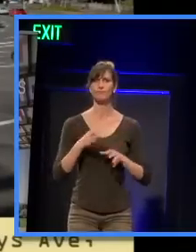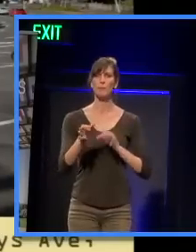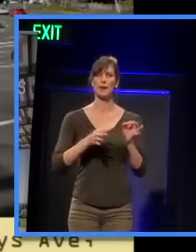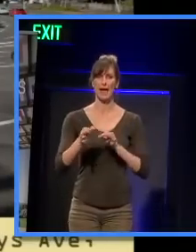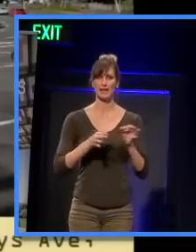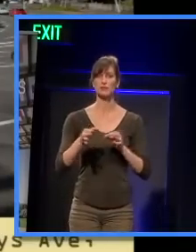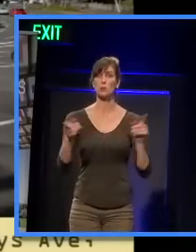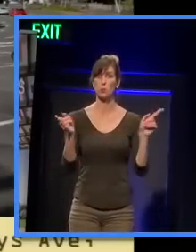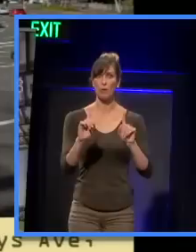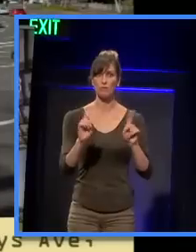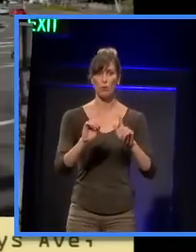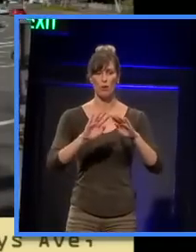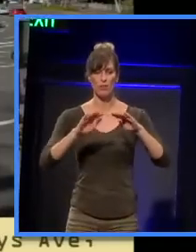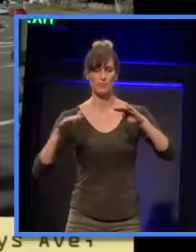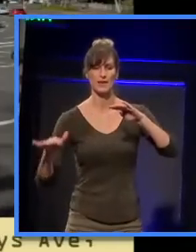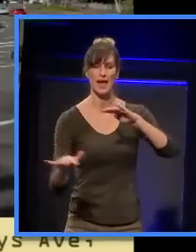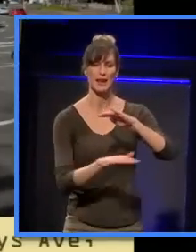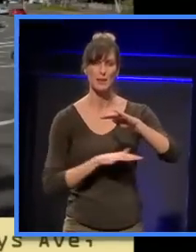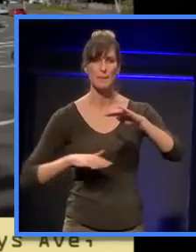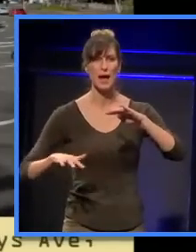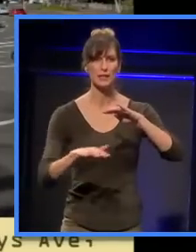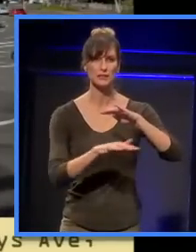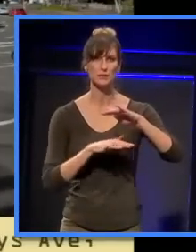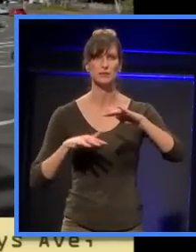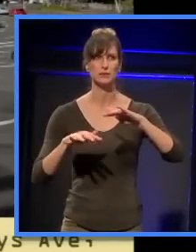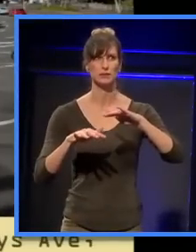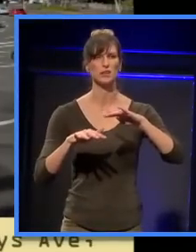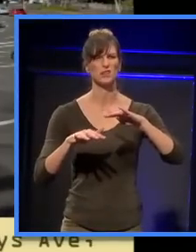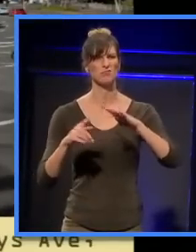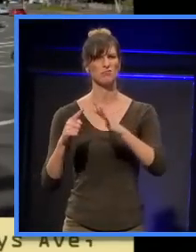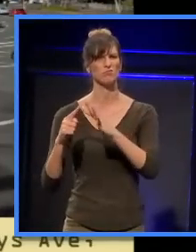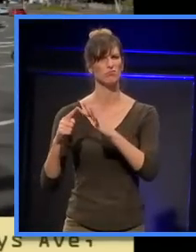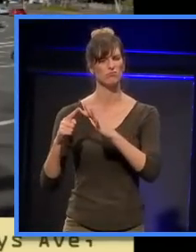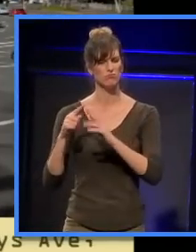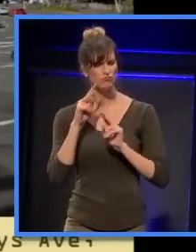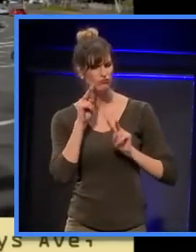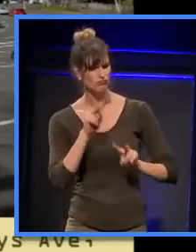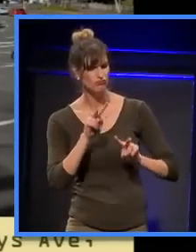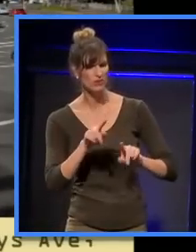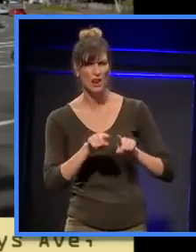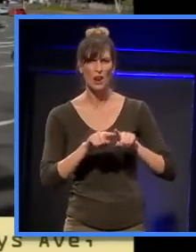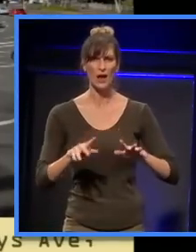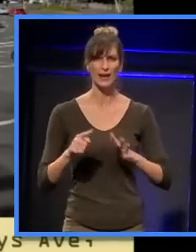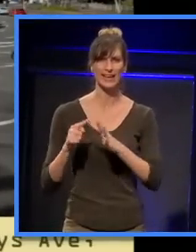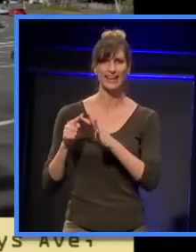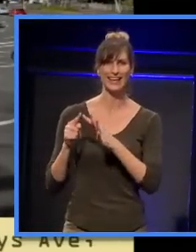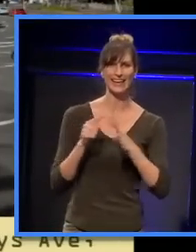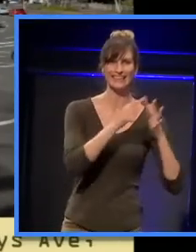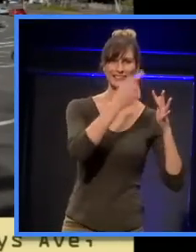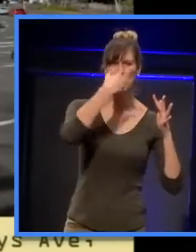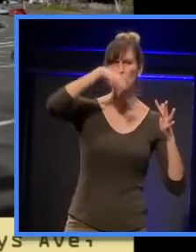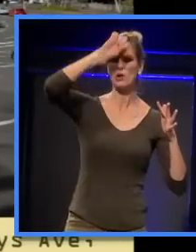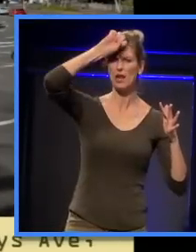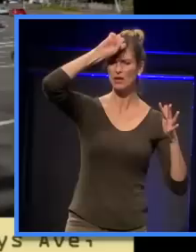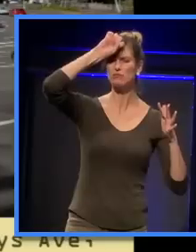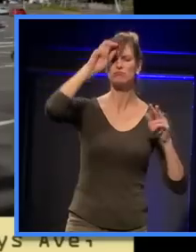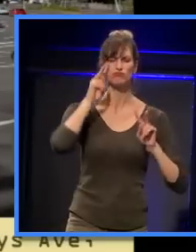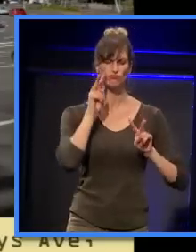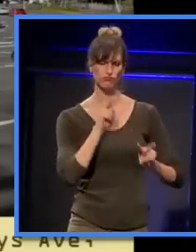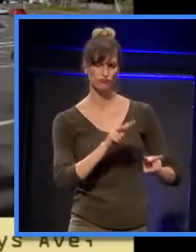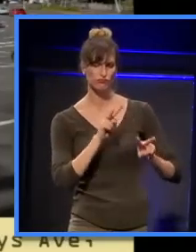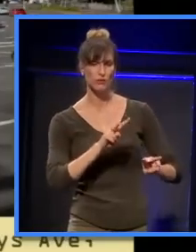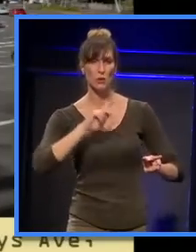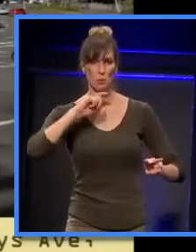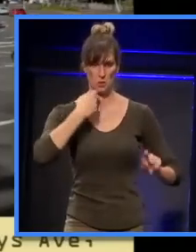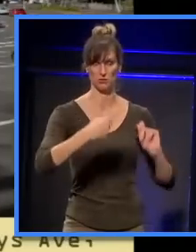redo the underpass, the currently quite sort of East Berlin-looking sort of underpass that we have there, which is going to be very